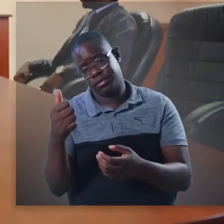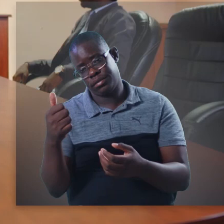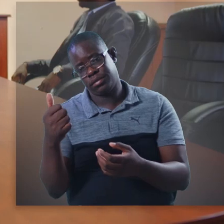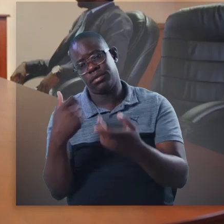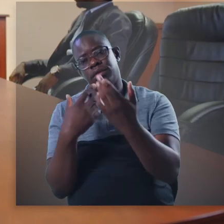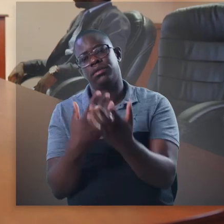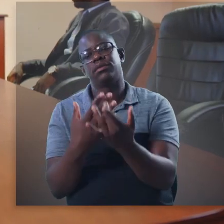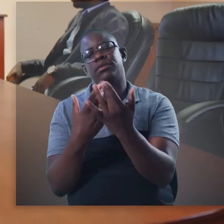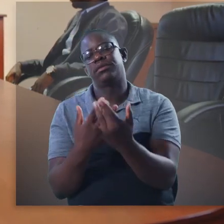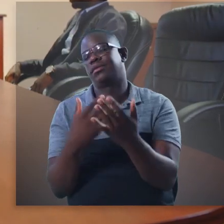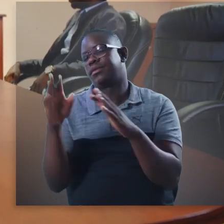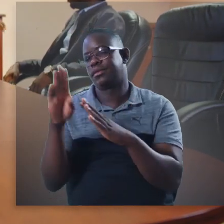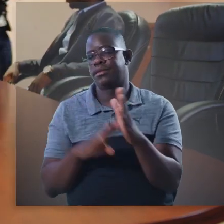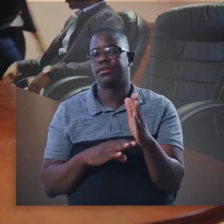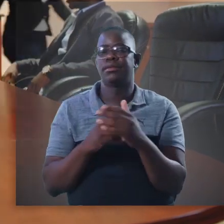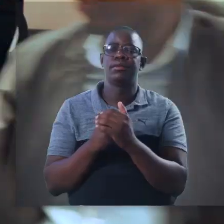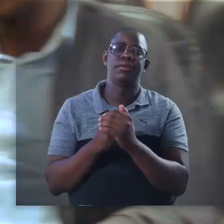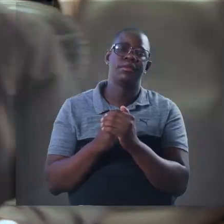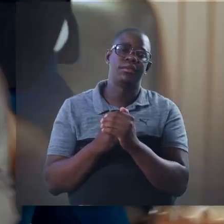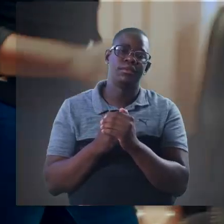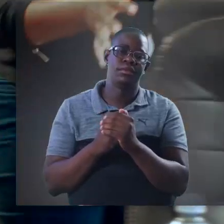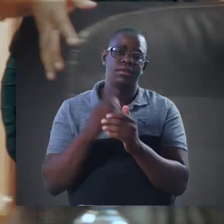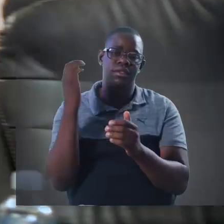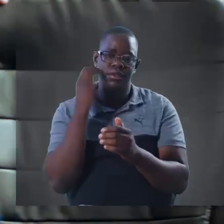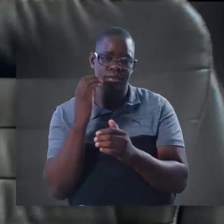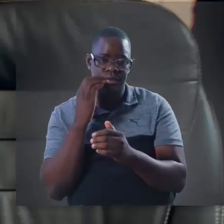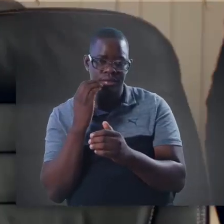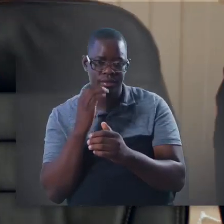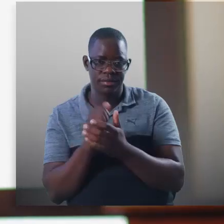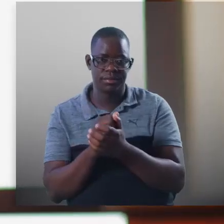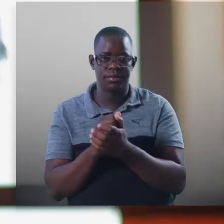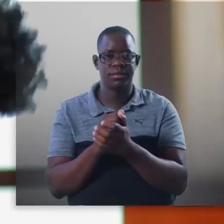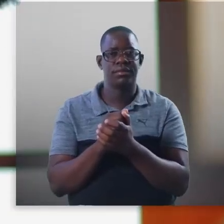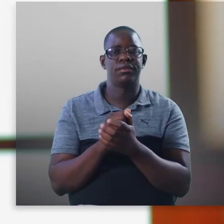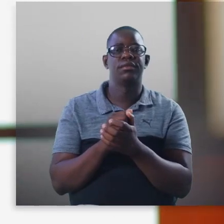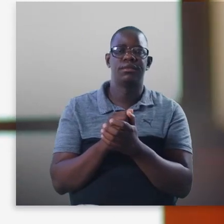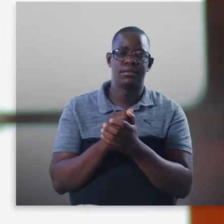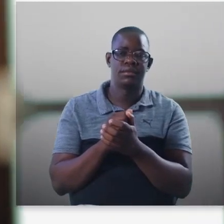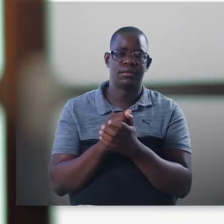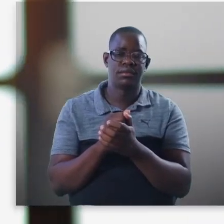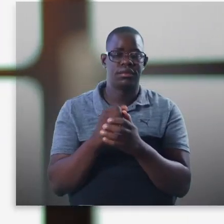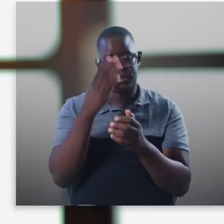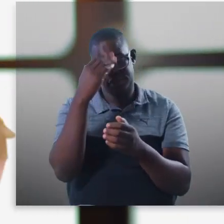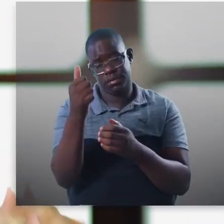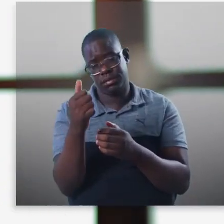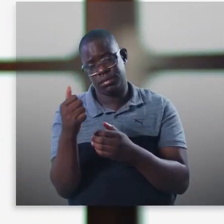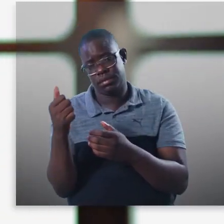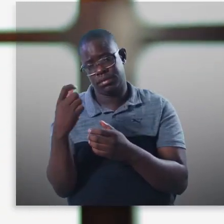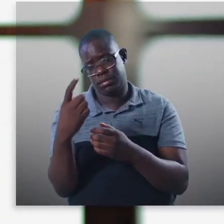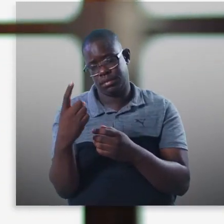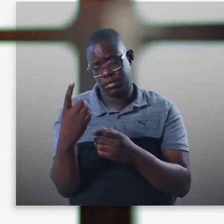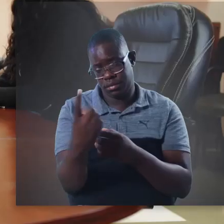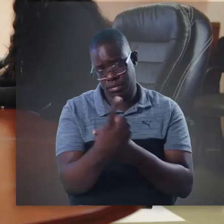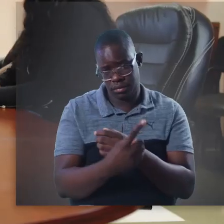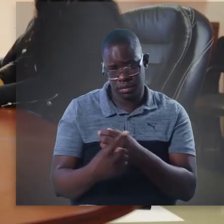welcome, ladies. Hi, Johnny. Hi. Wow, and we have been waiting that forever. We saw you pull in. We just had to freshen up.